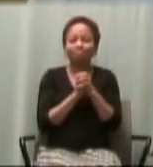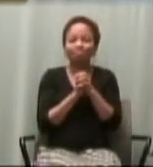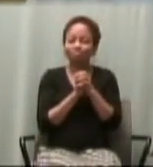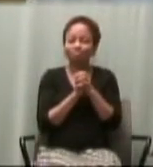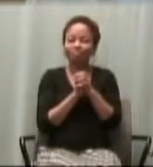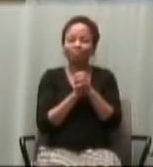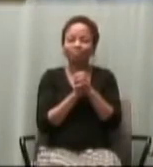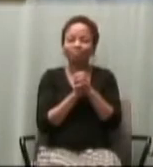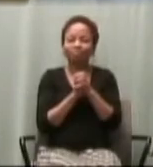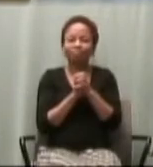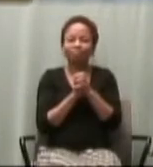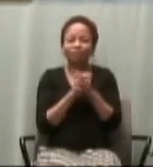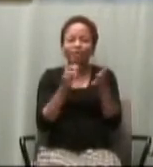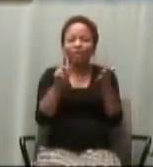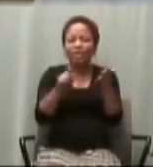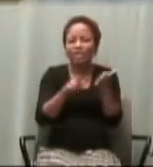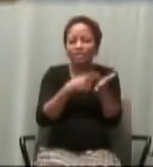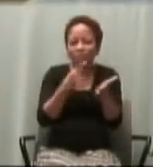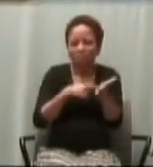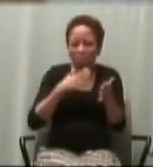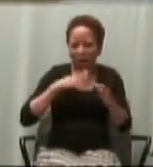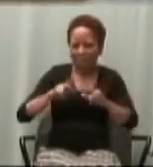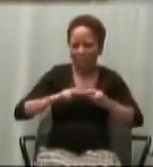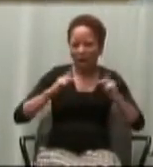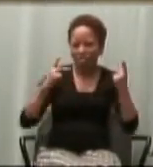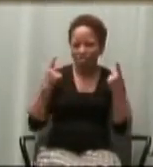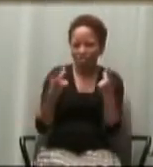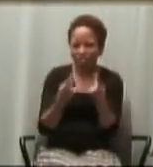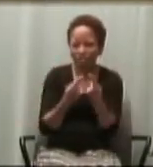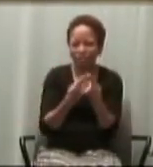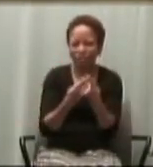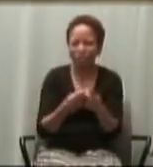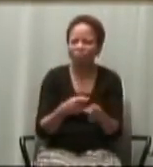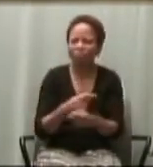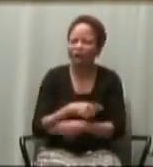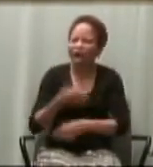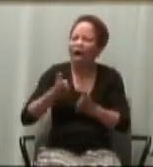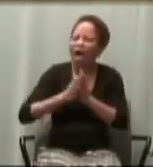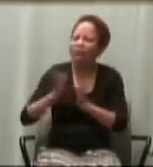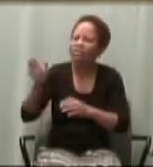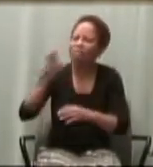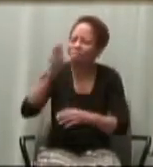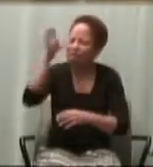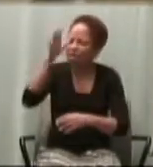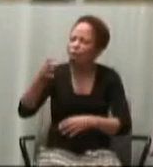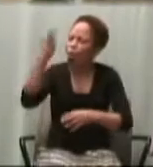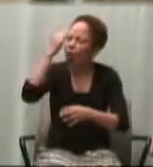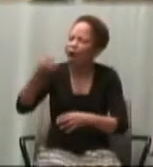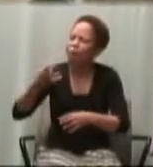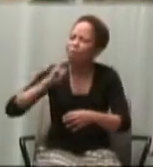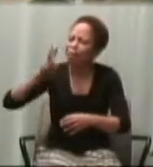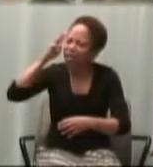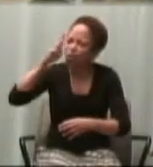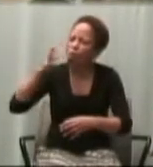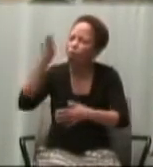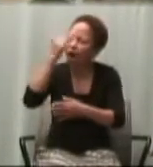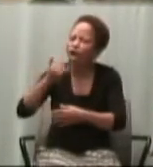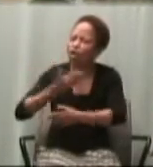Sometimes at parish I would ask persons bringing their children for baptism, why do you want your child baptized? Why?